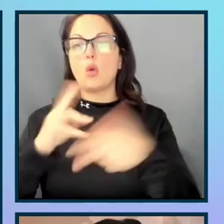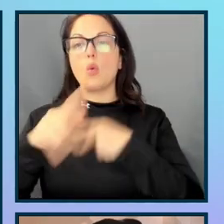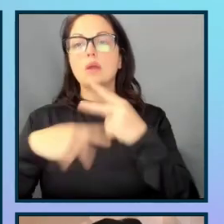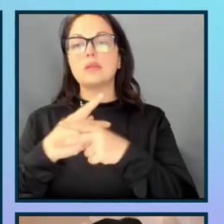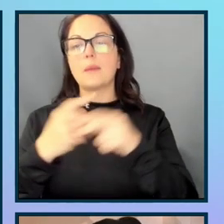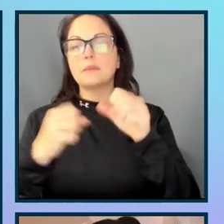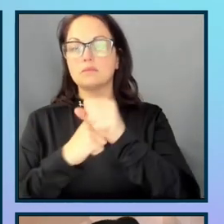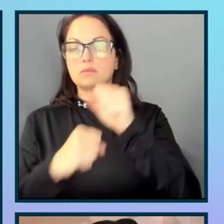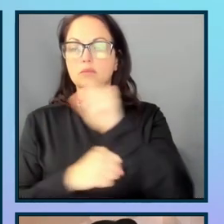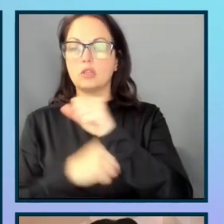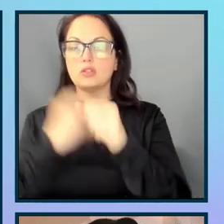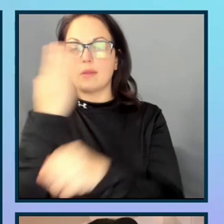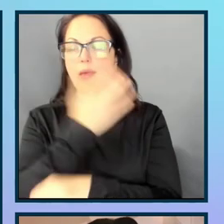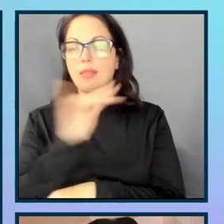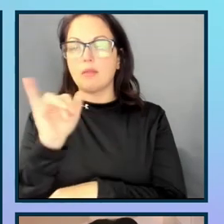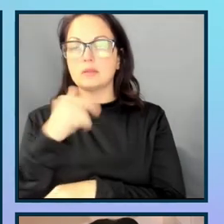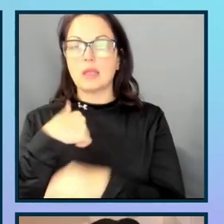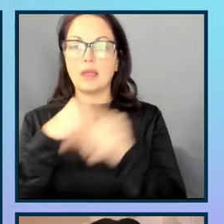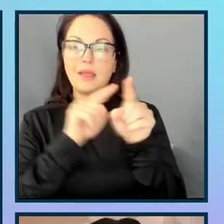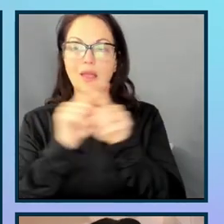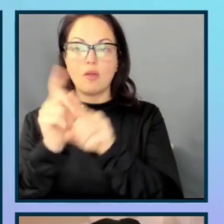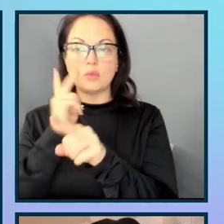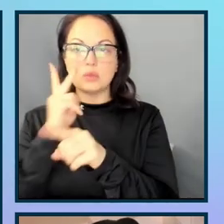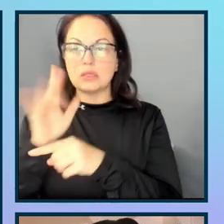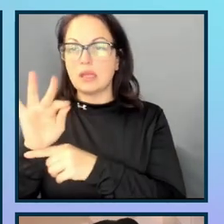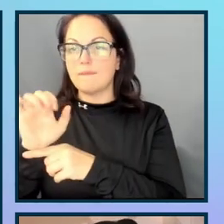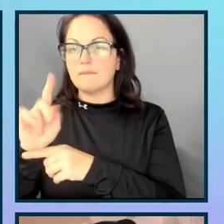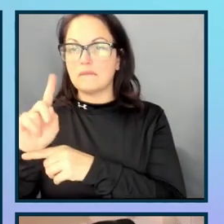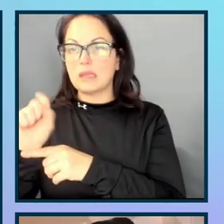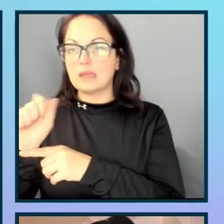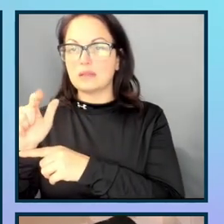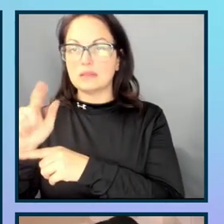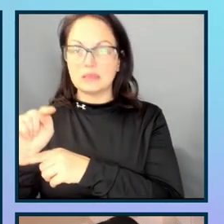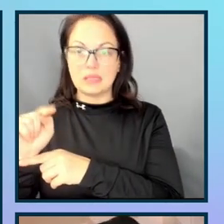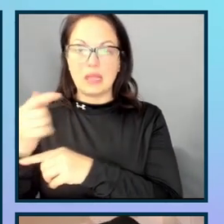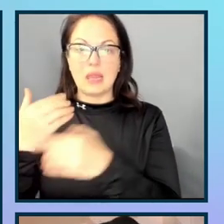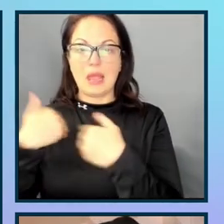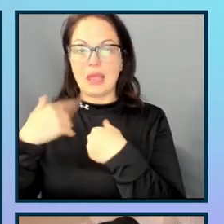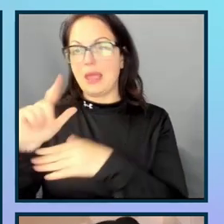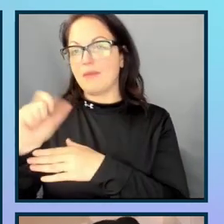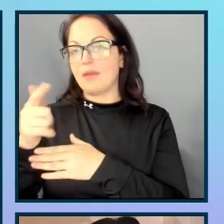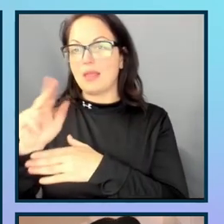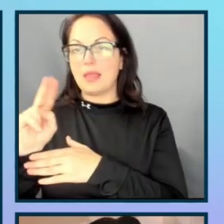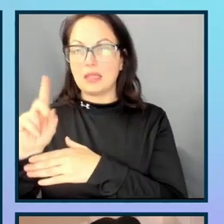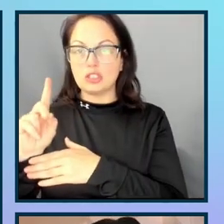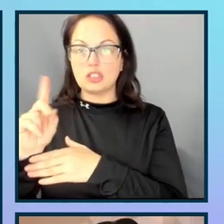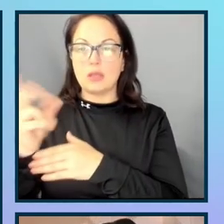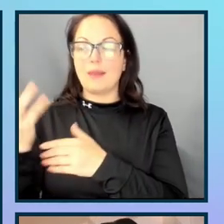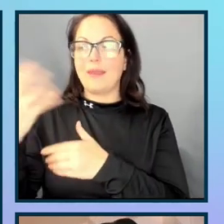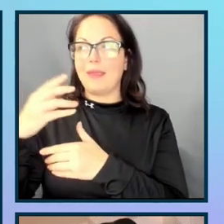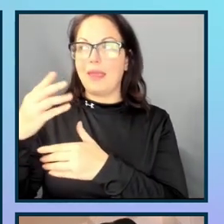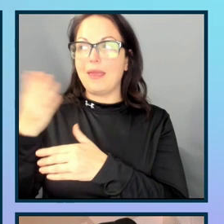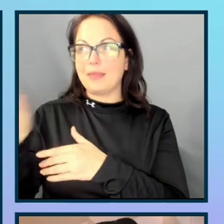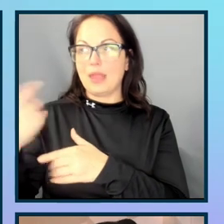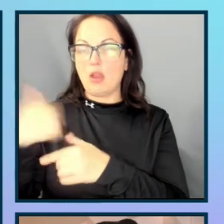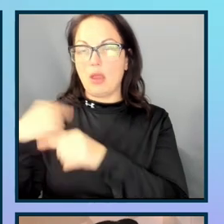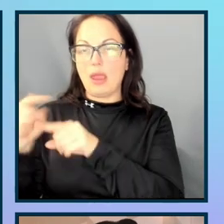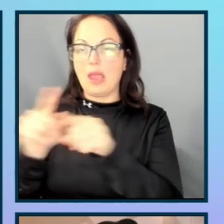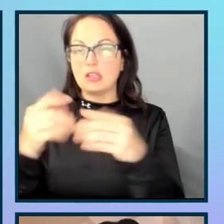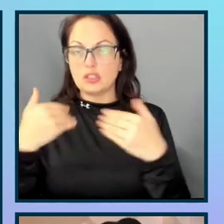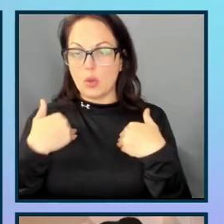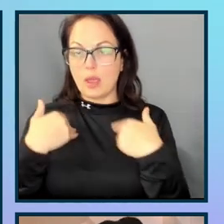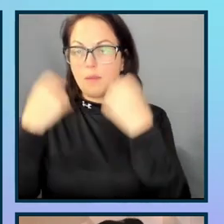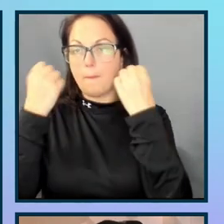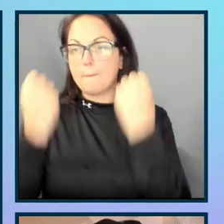For radio buttons, I also see a field set. Inside that field set, I have a legend. And inside there, I also have multiple